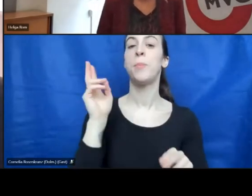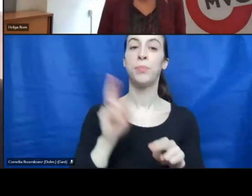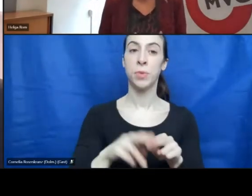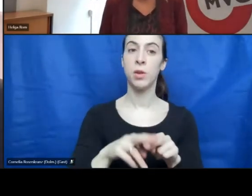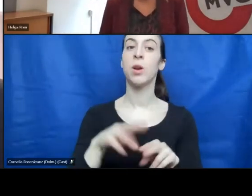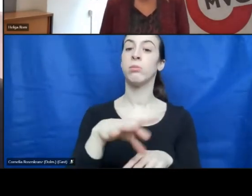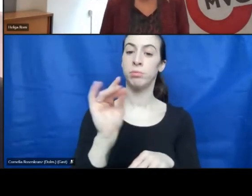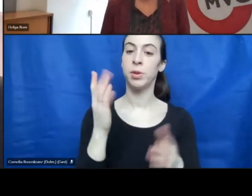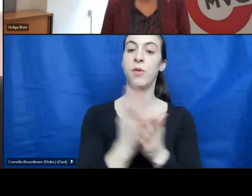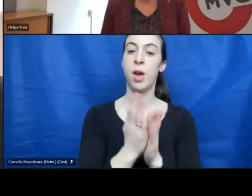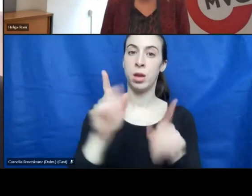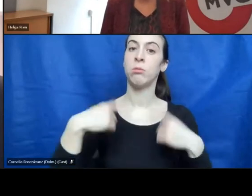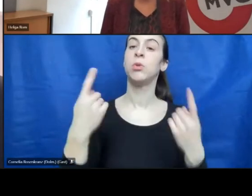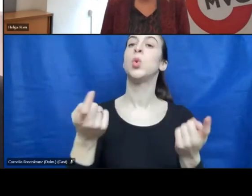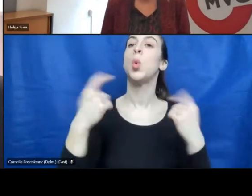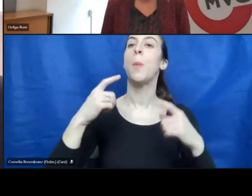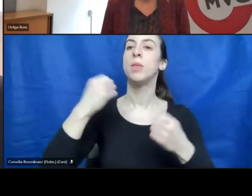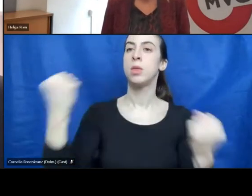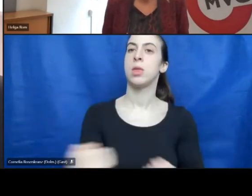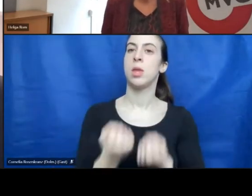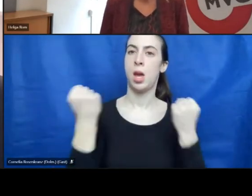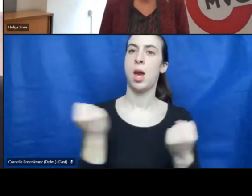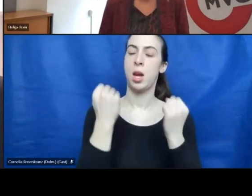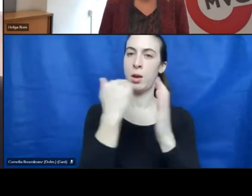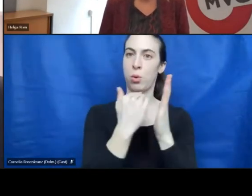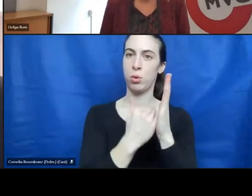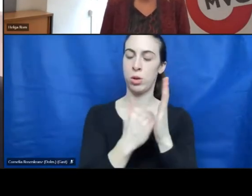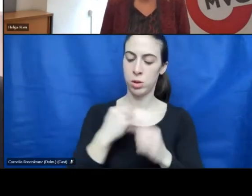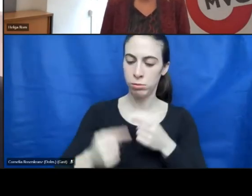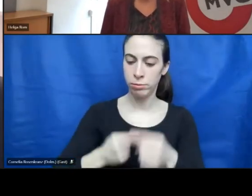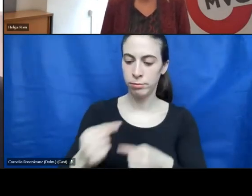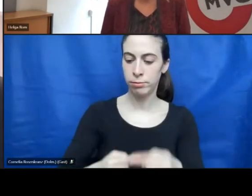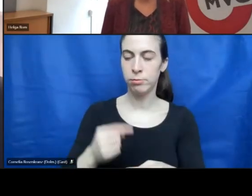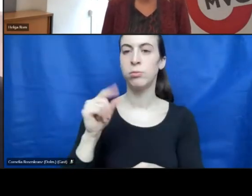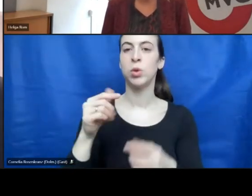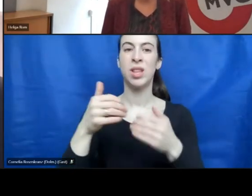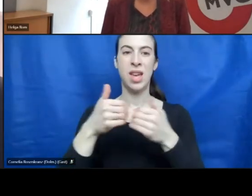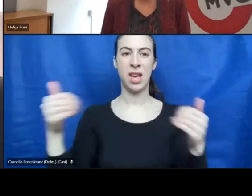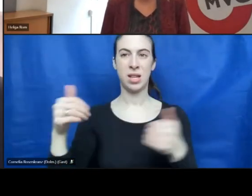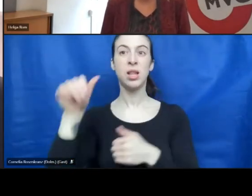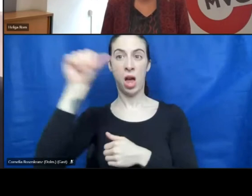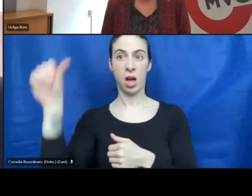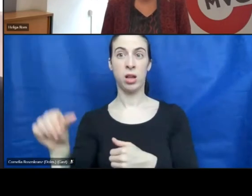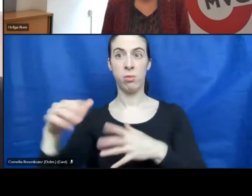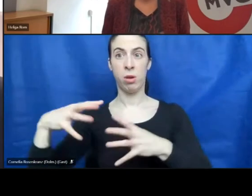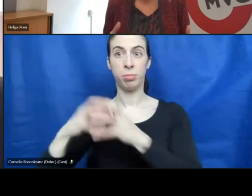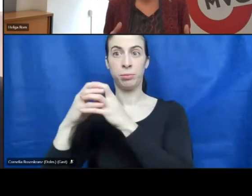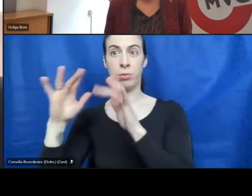the training process with the candidate. A separate academy was founded for this purpose.